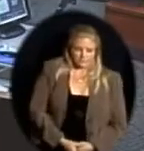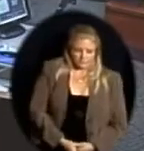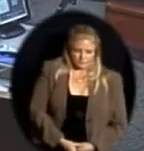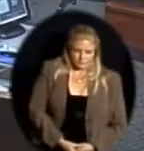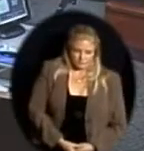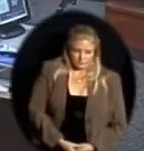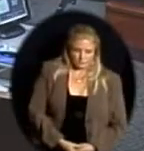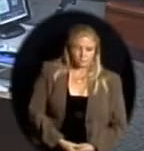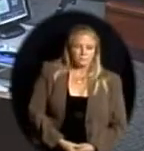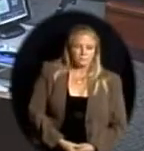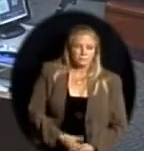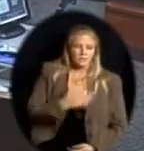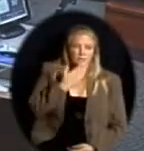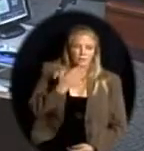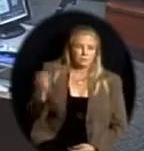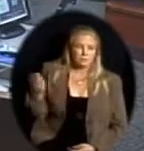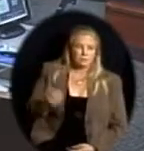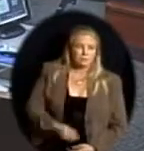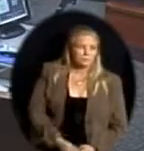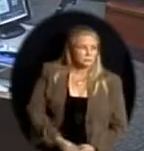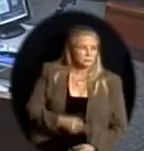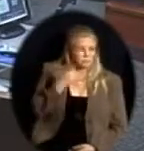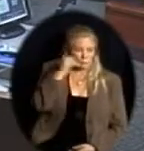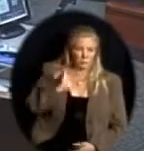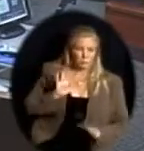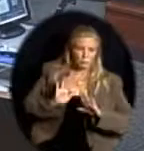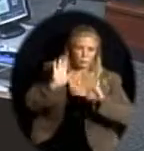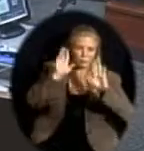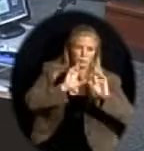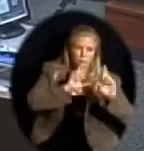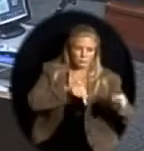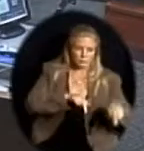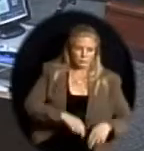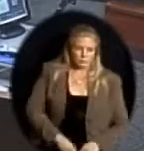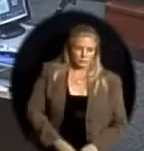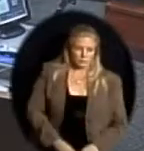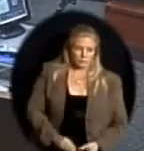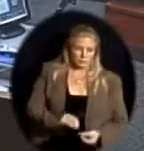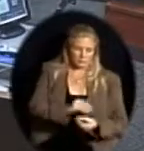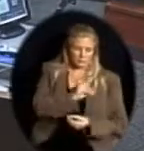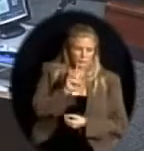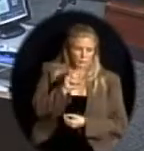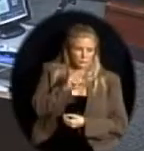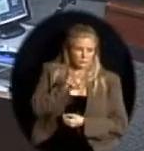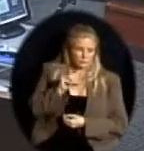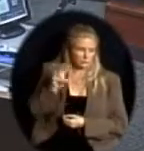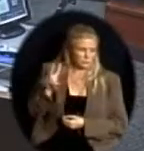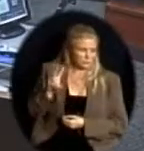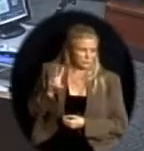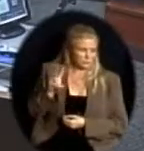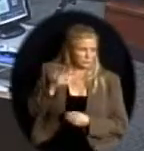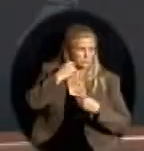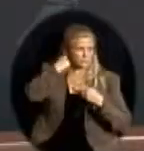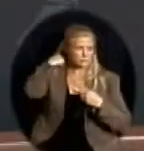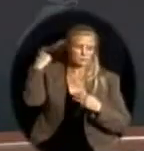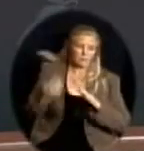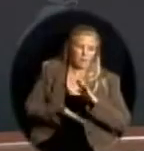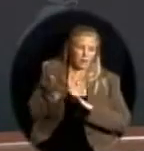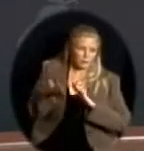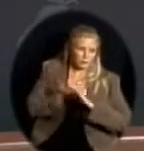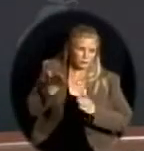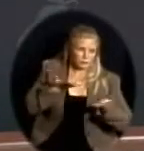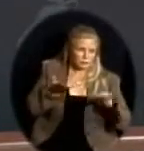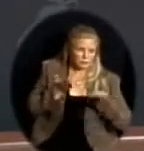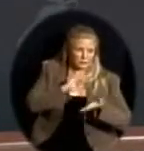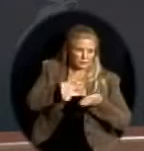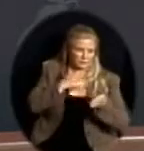Okay, thank you very much for that wonderful report. Agenda Item 2.02, Operations Service Center Summer Updates. Mr.